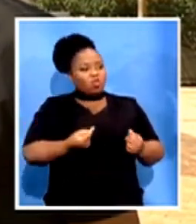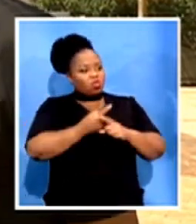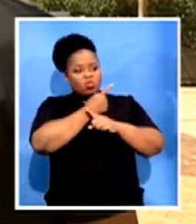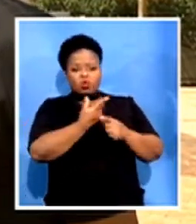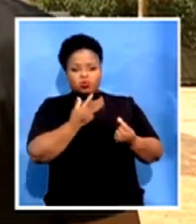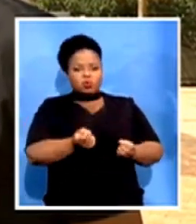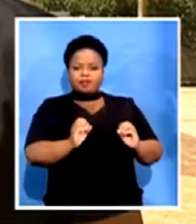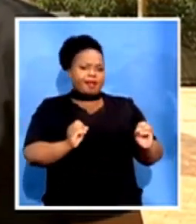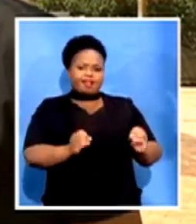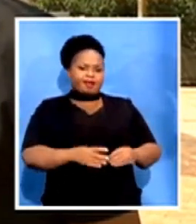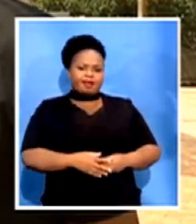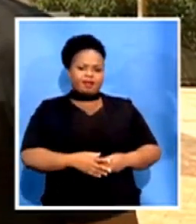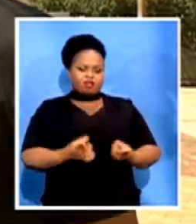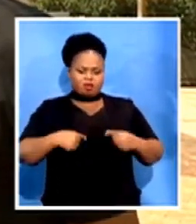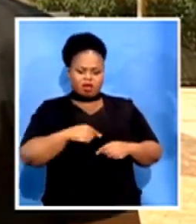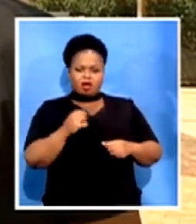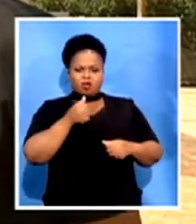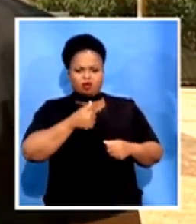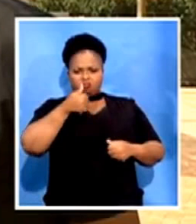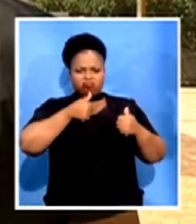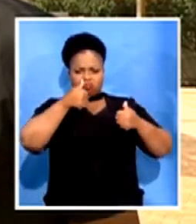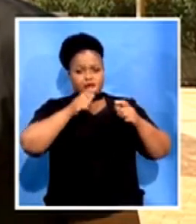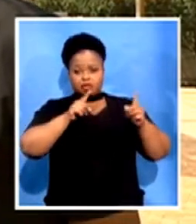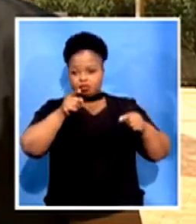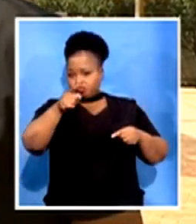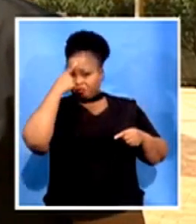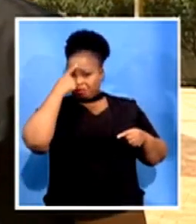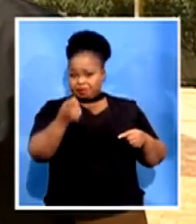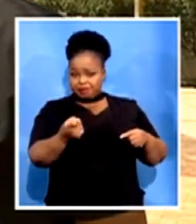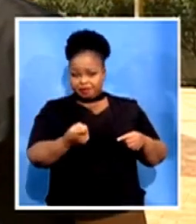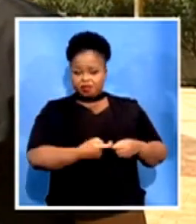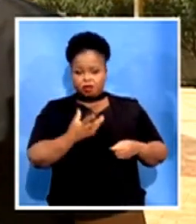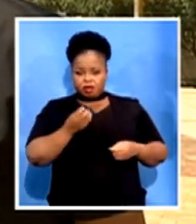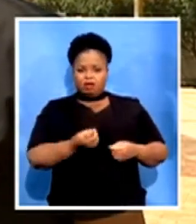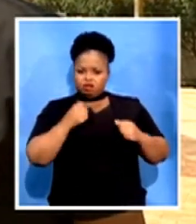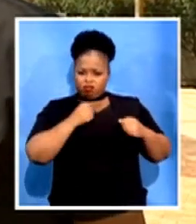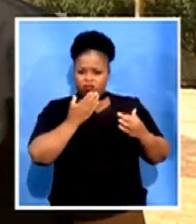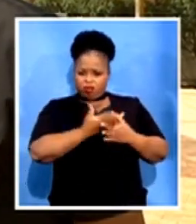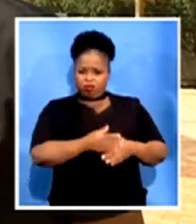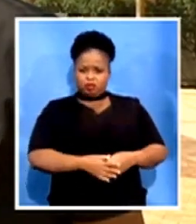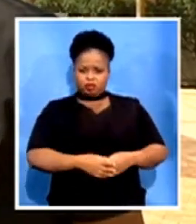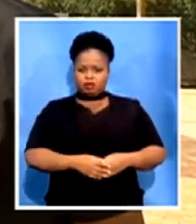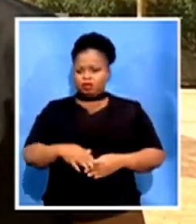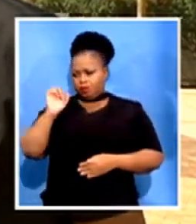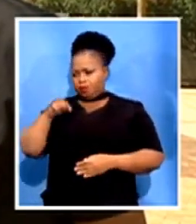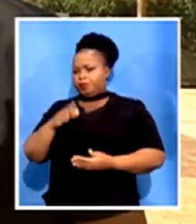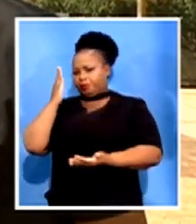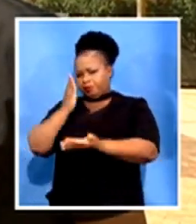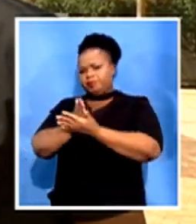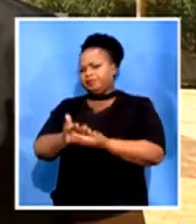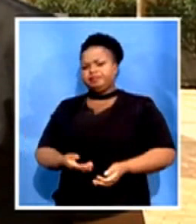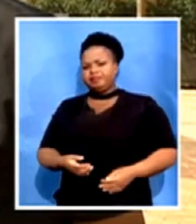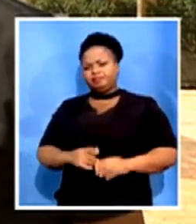officials. But you guys believe that you've got a strong case here. Definitely. We would not even have been able to convince